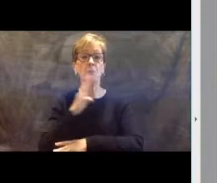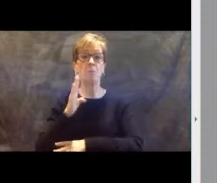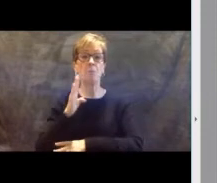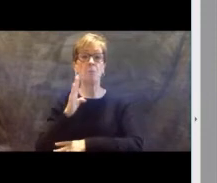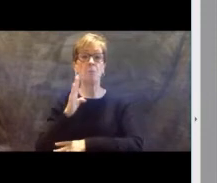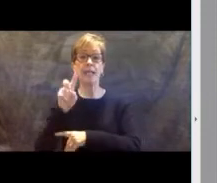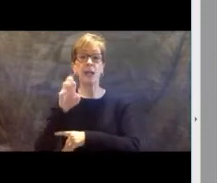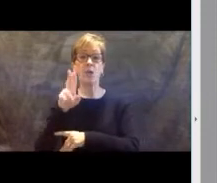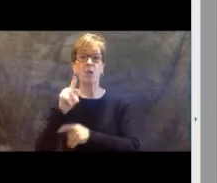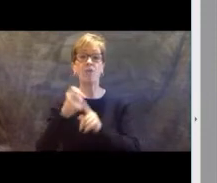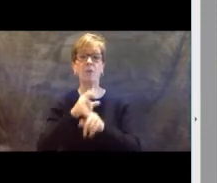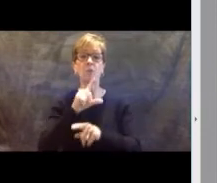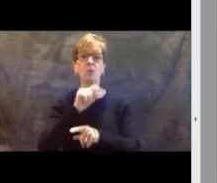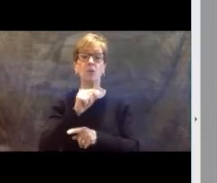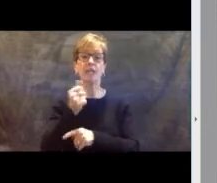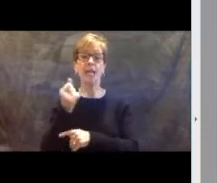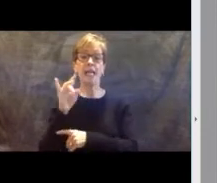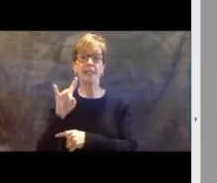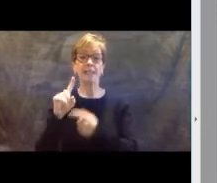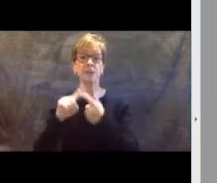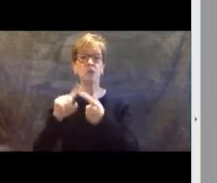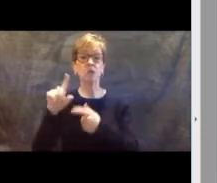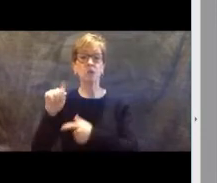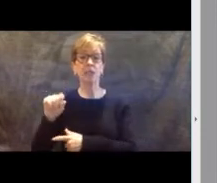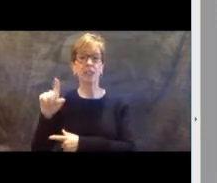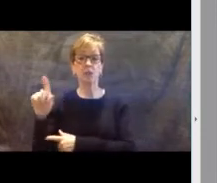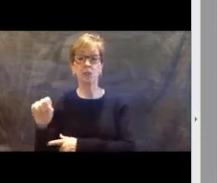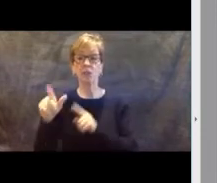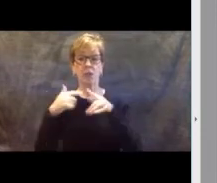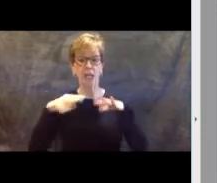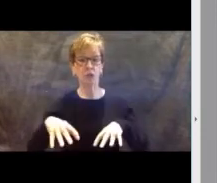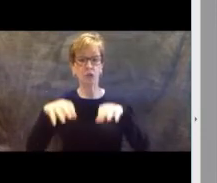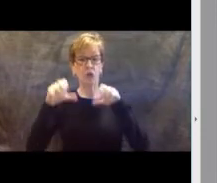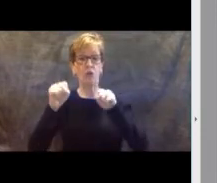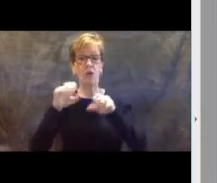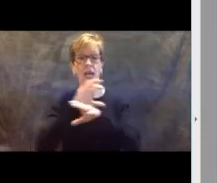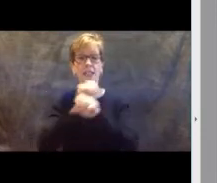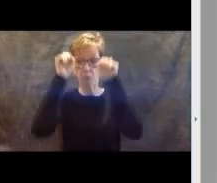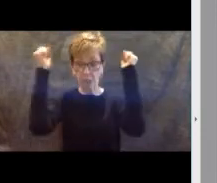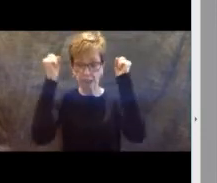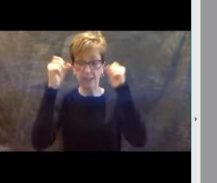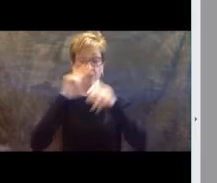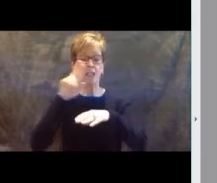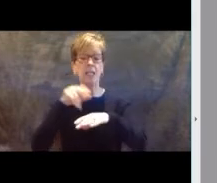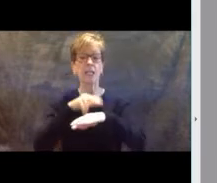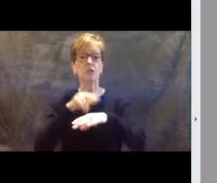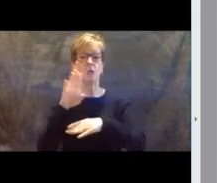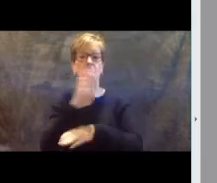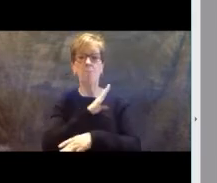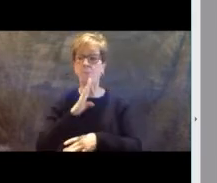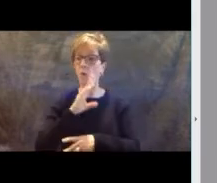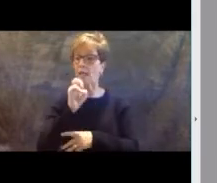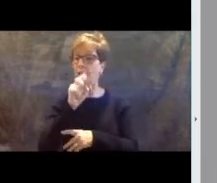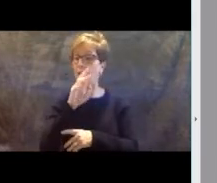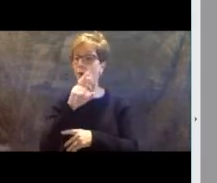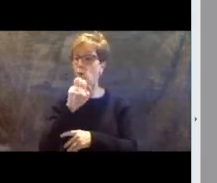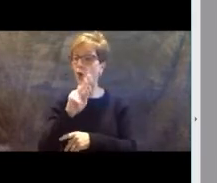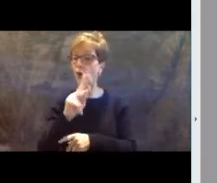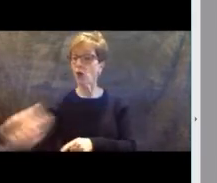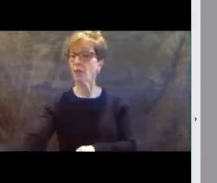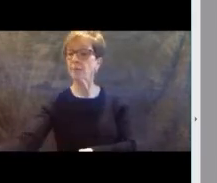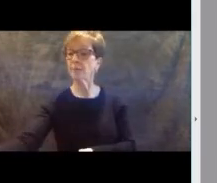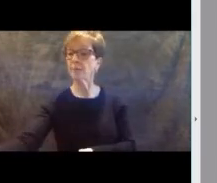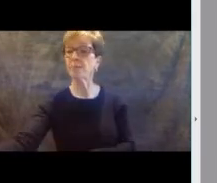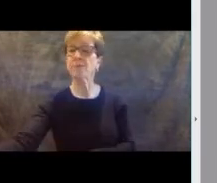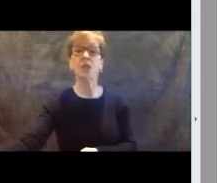2020, at which time I took over as president of the Kentucky National Board Network. Crystal, your tenacity and commitment to Kentucky